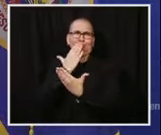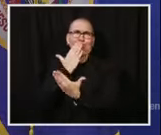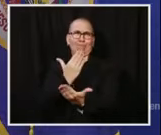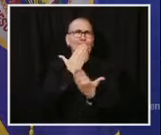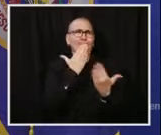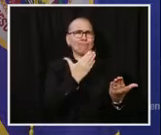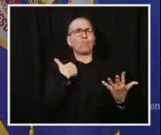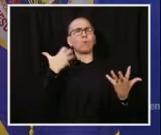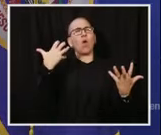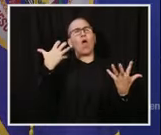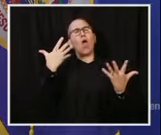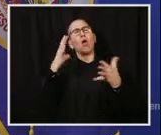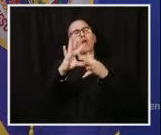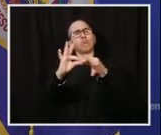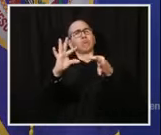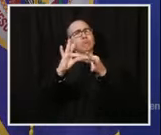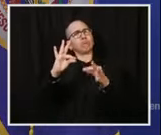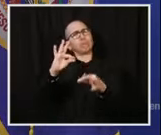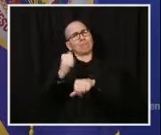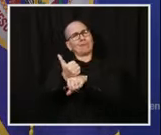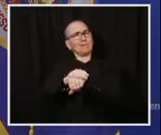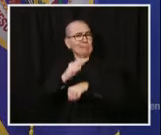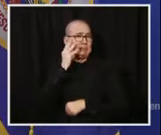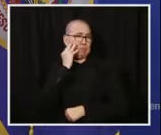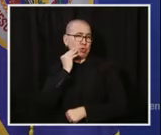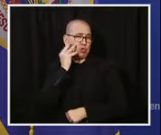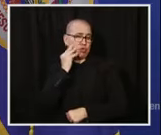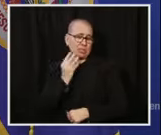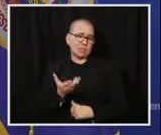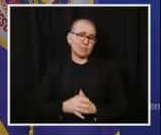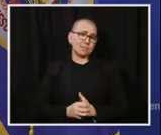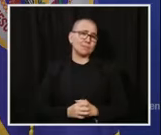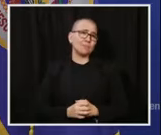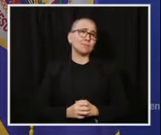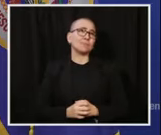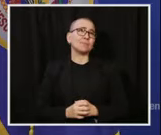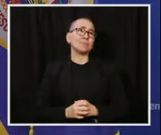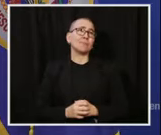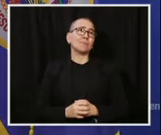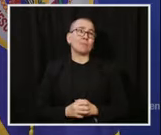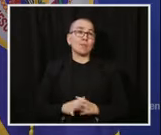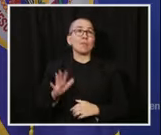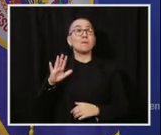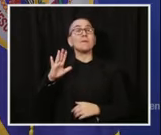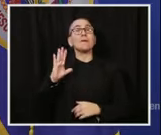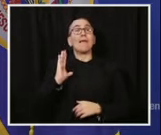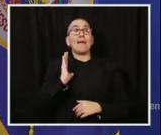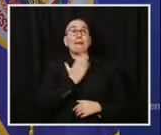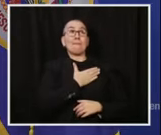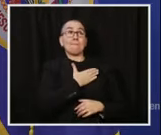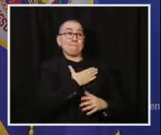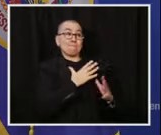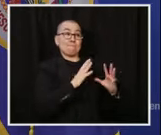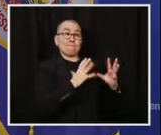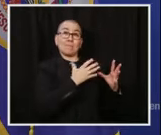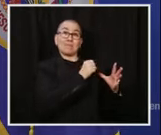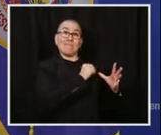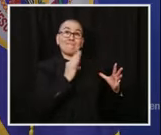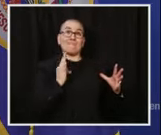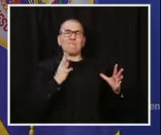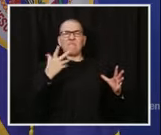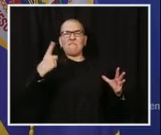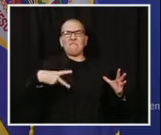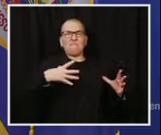Minnesota just over a week ago where nearly half of our employees tested positive and nearly 24 out of